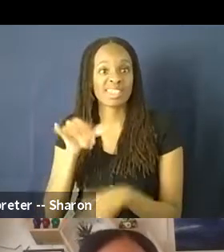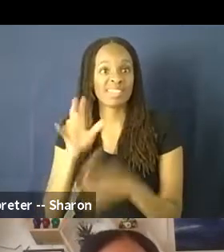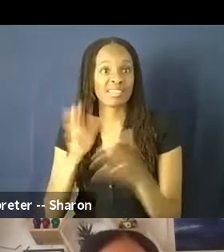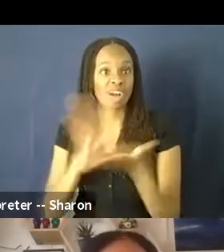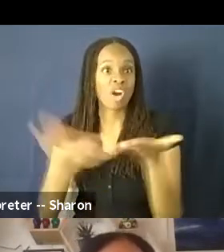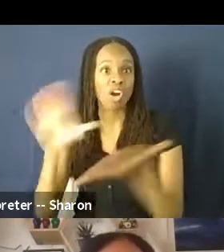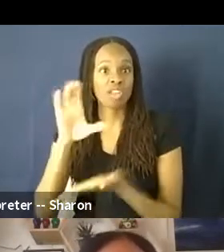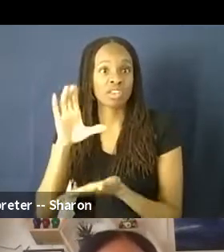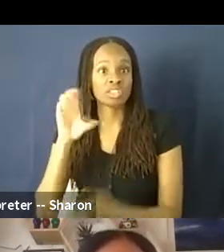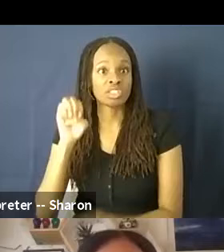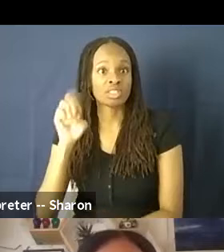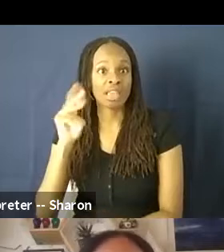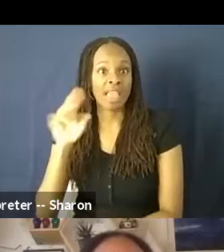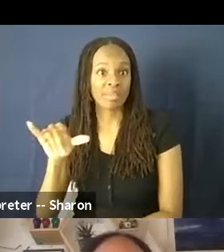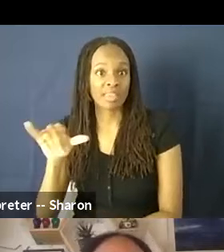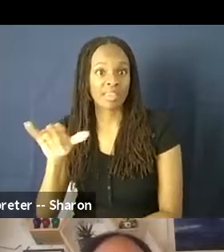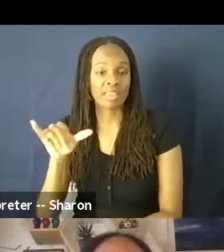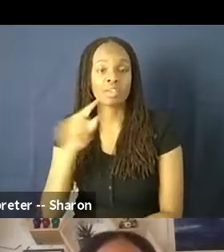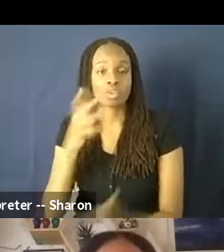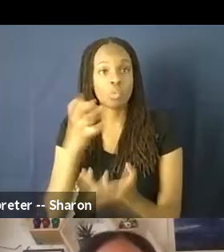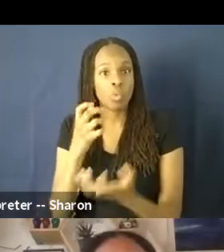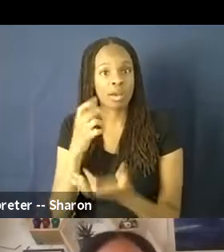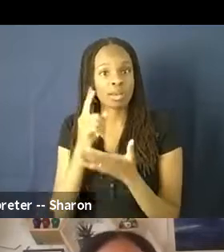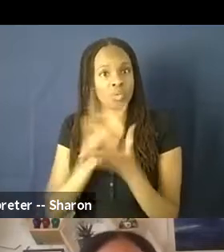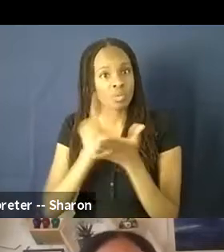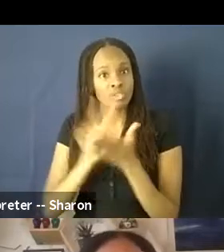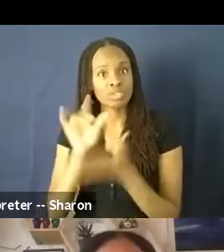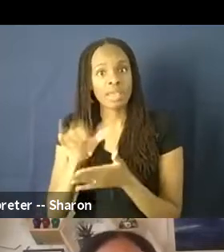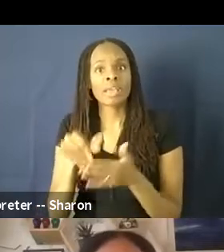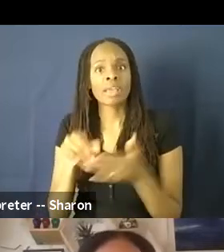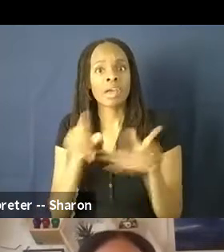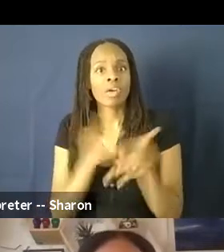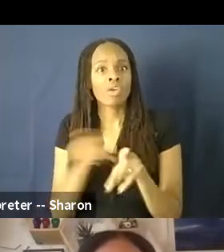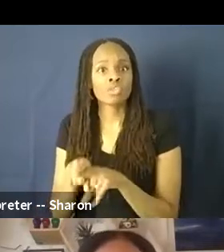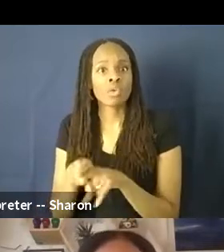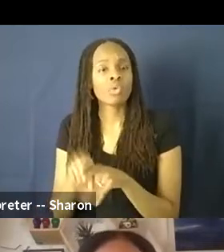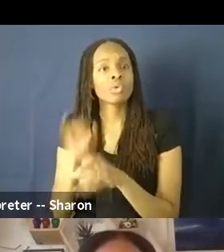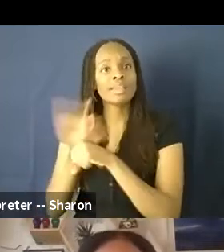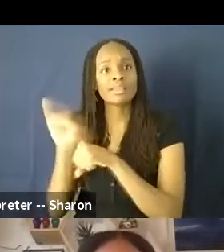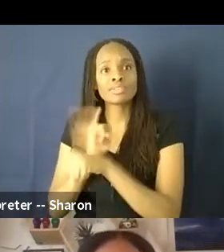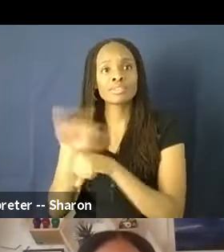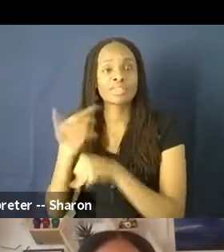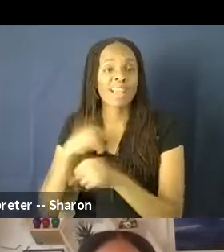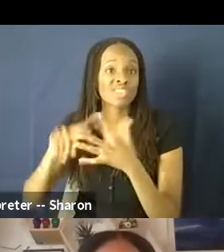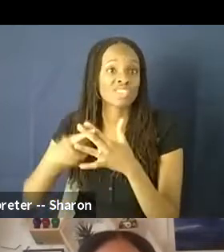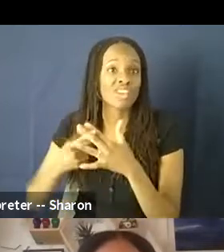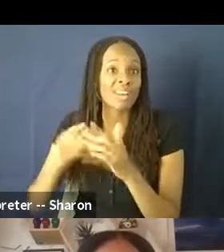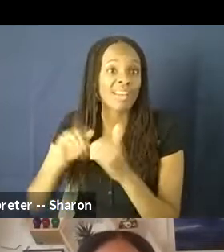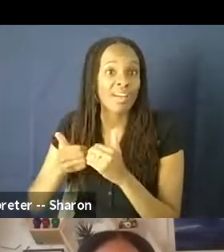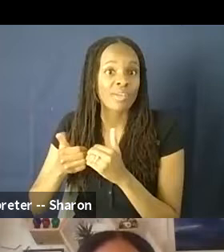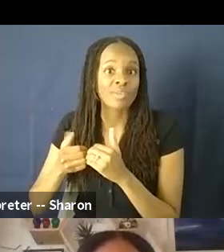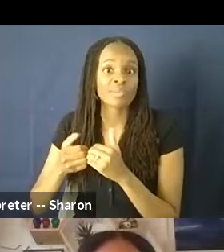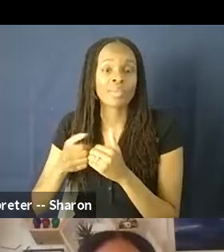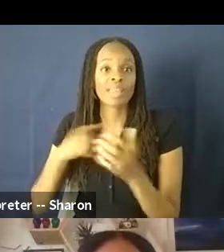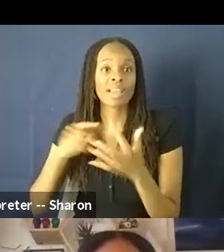So I think, you know, you definitely want to look into that. And then also internships. I mean, I got my start. I started